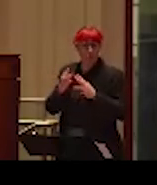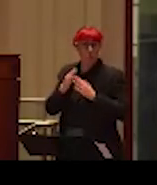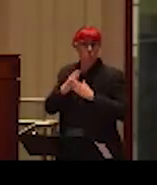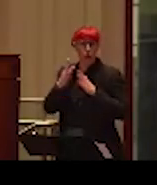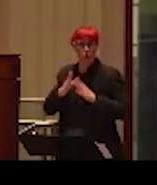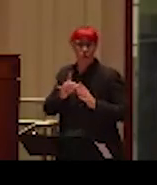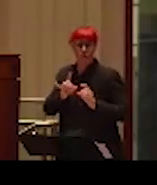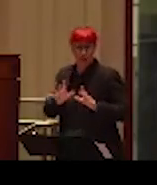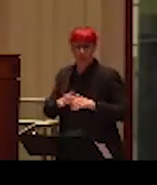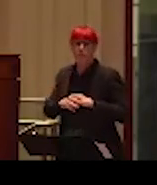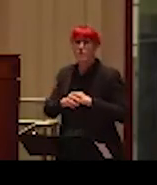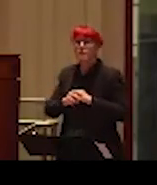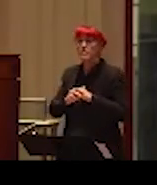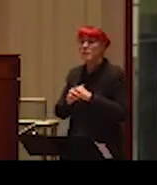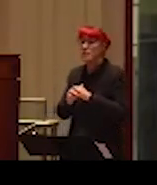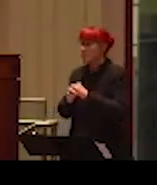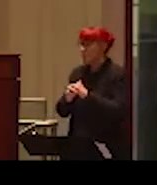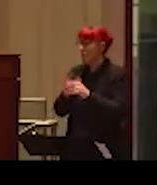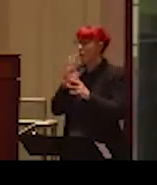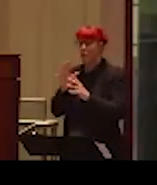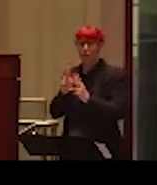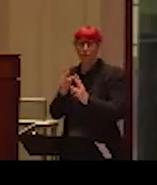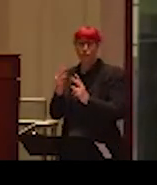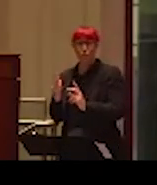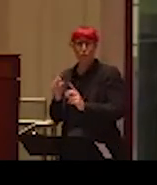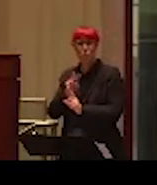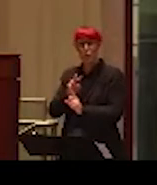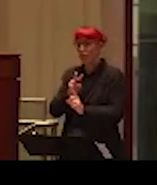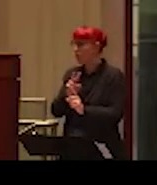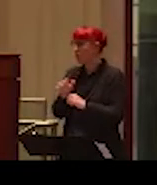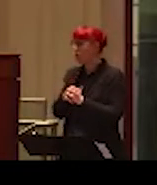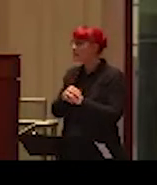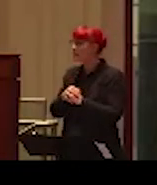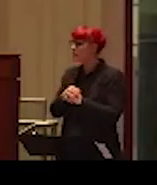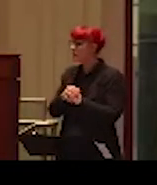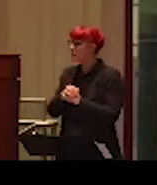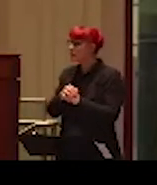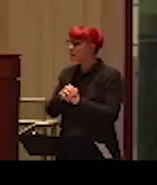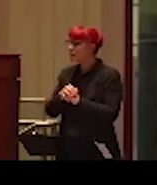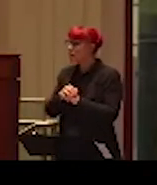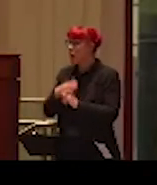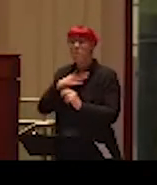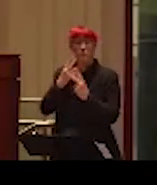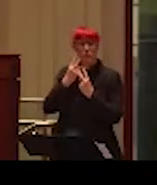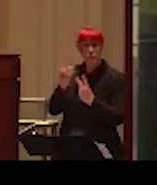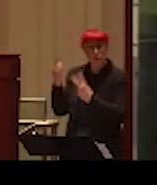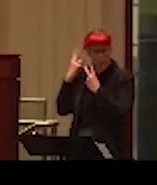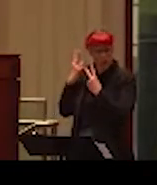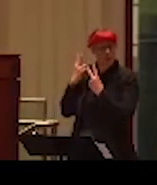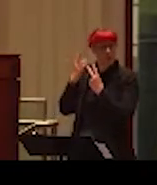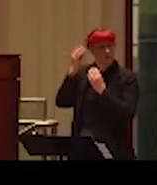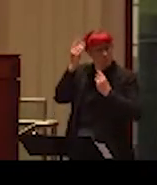So I've decided to say a little bit, to talk a little bit about my reflections about